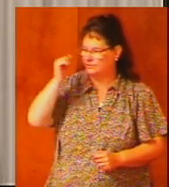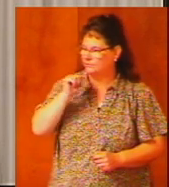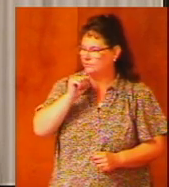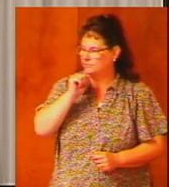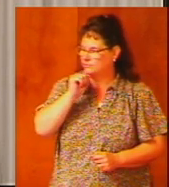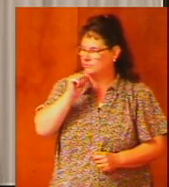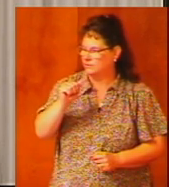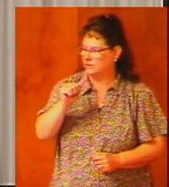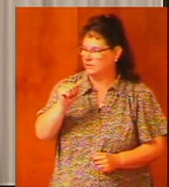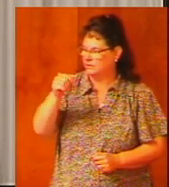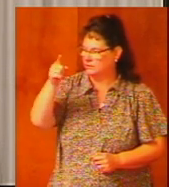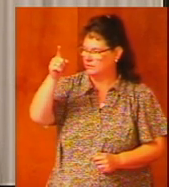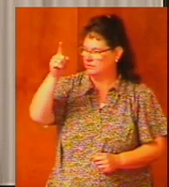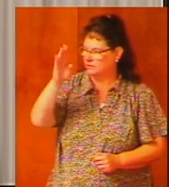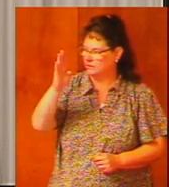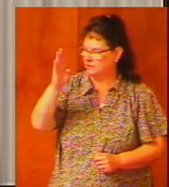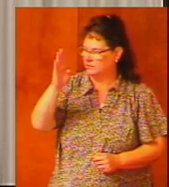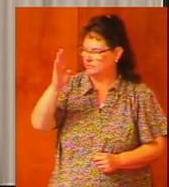God